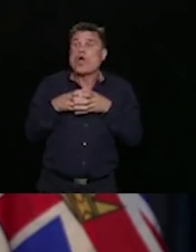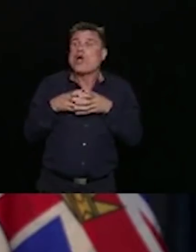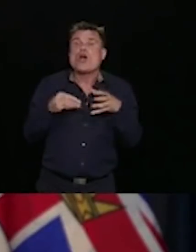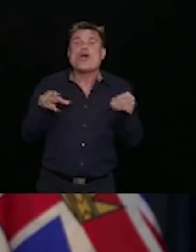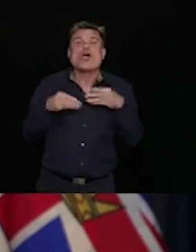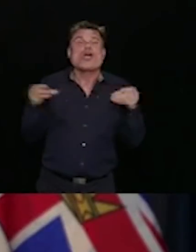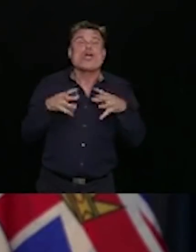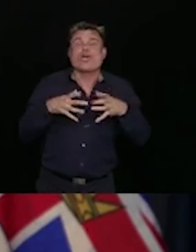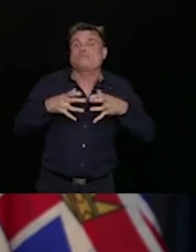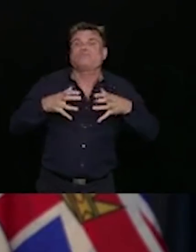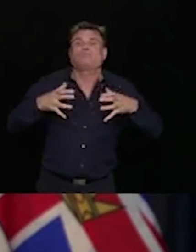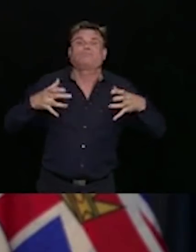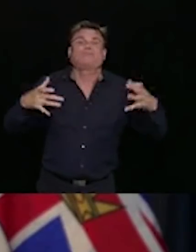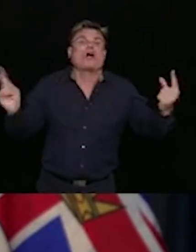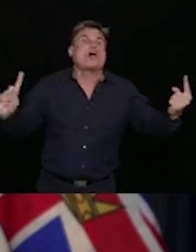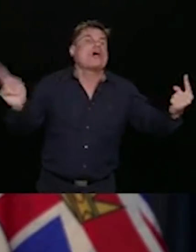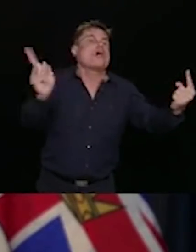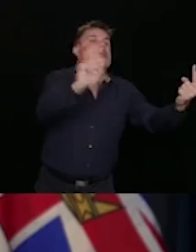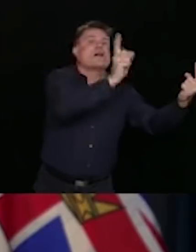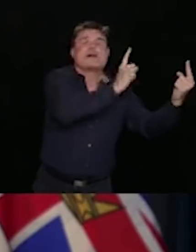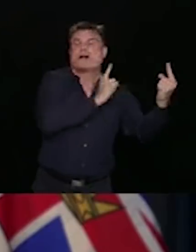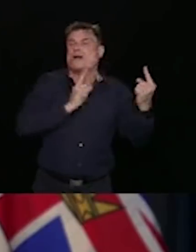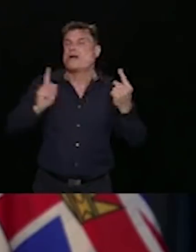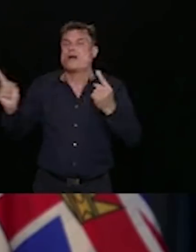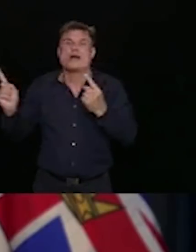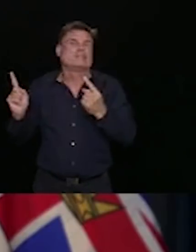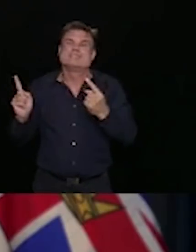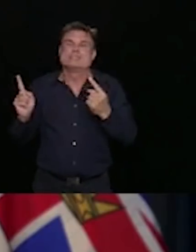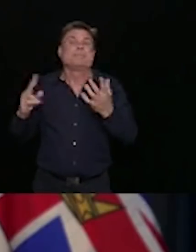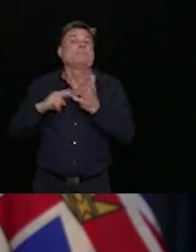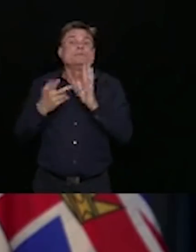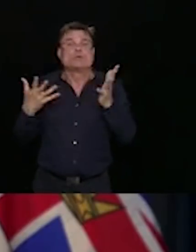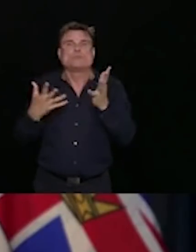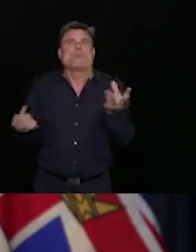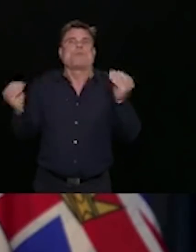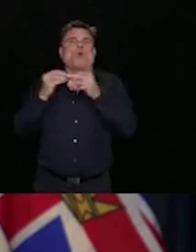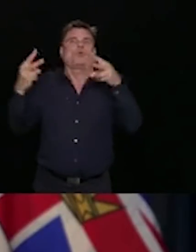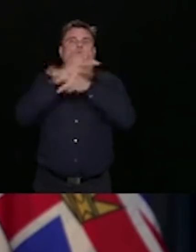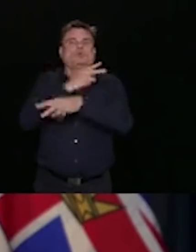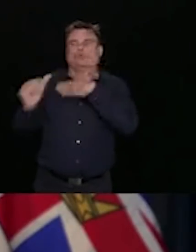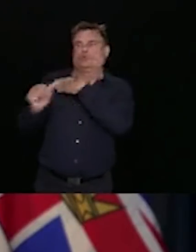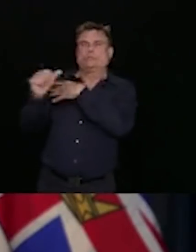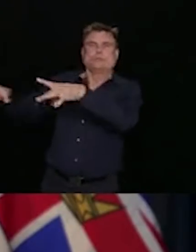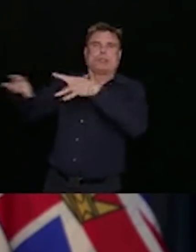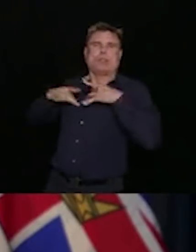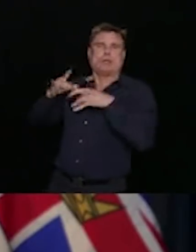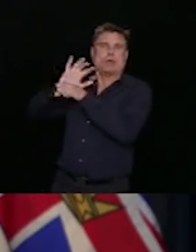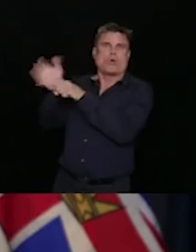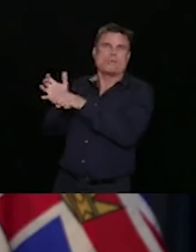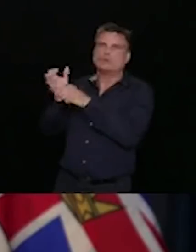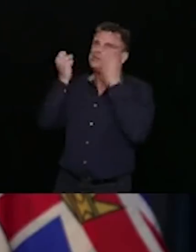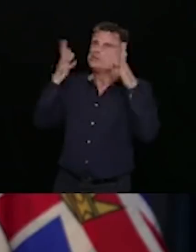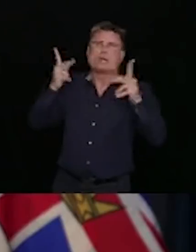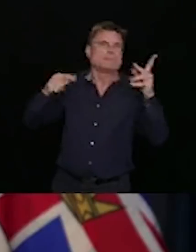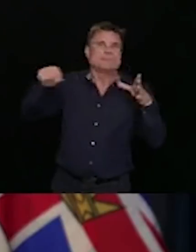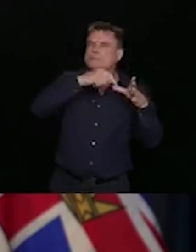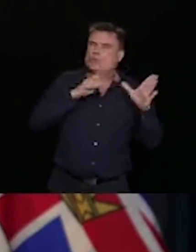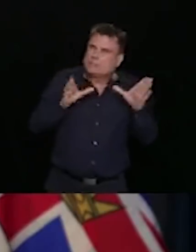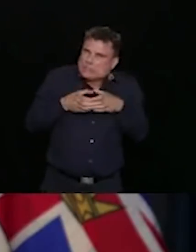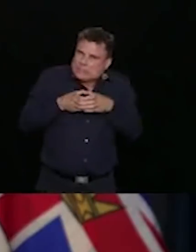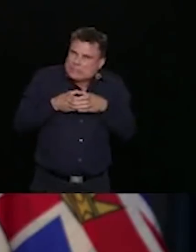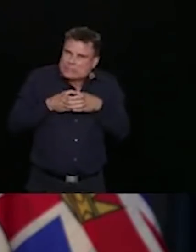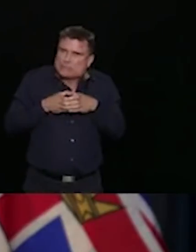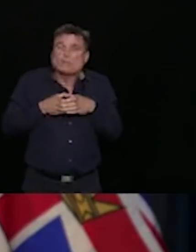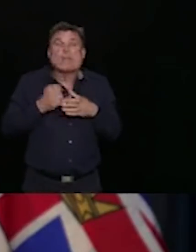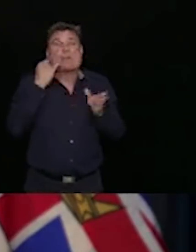someone will have COVID-19 and spread it to you and the people that you're close to. If you're going out, be considerate of the